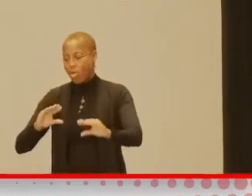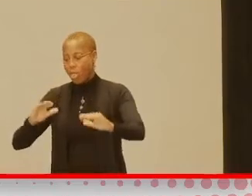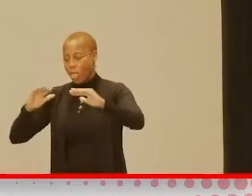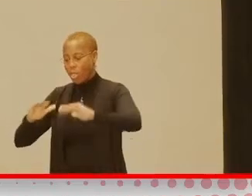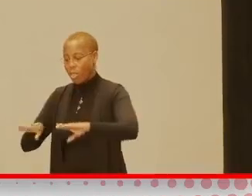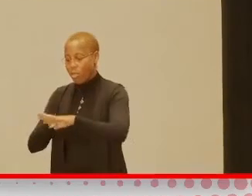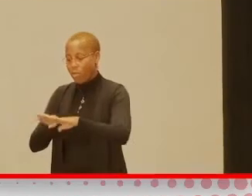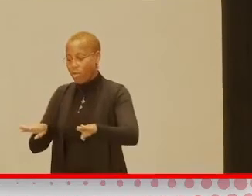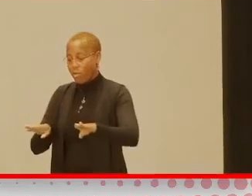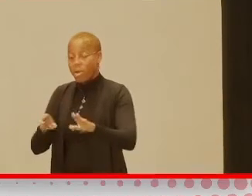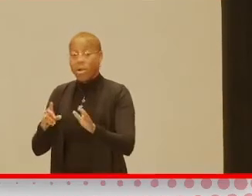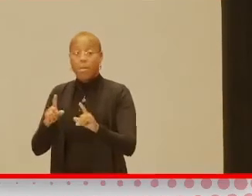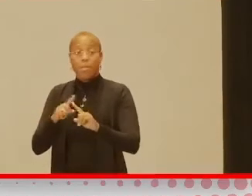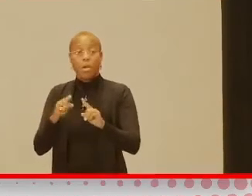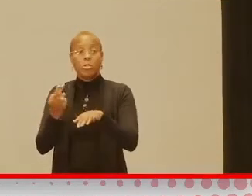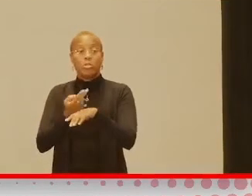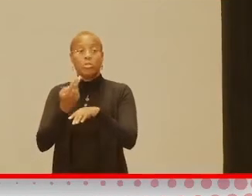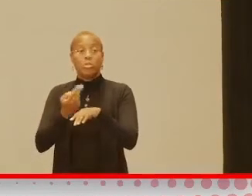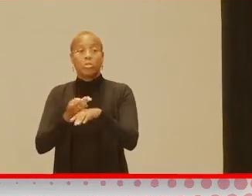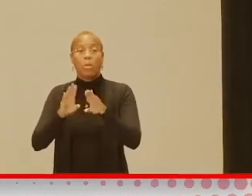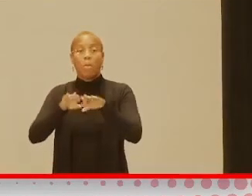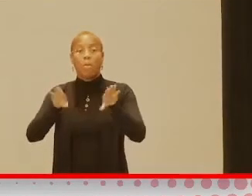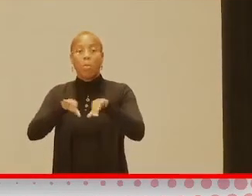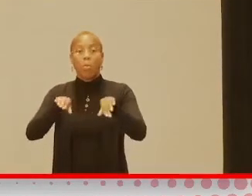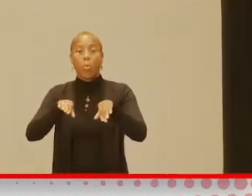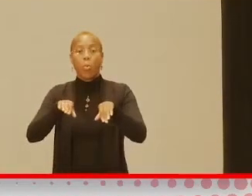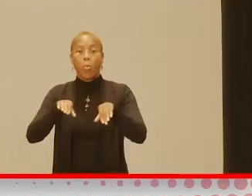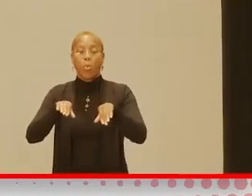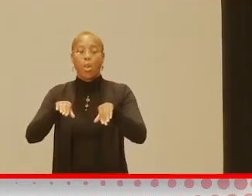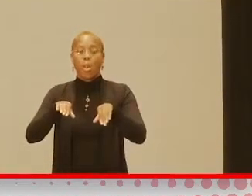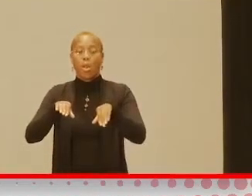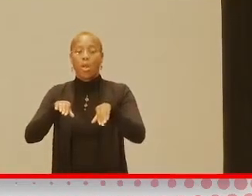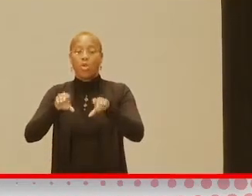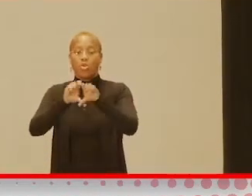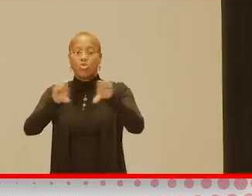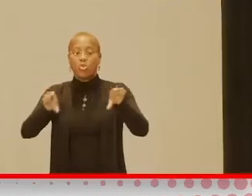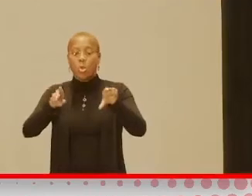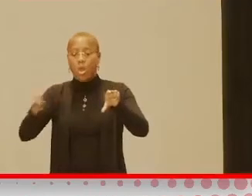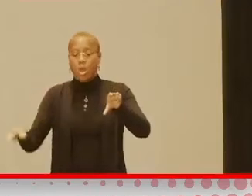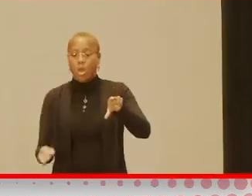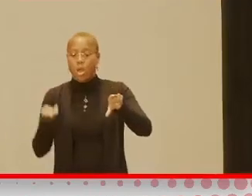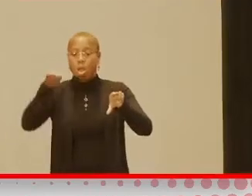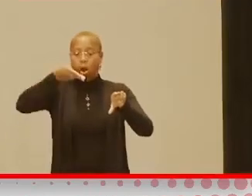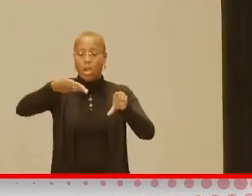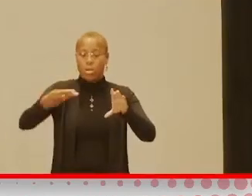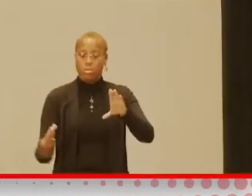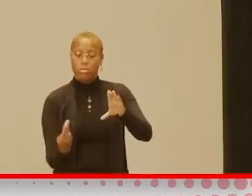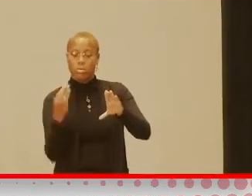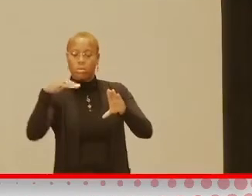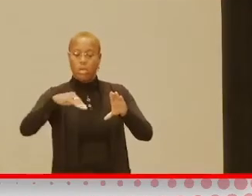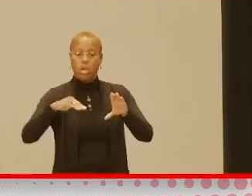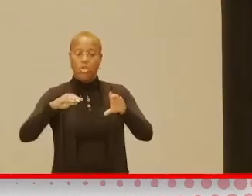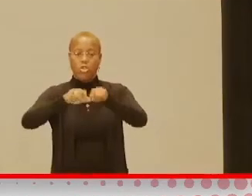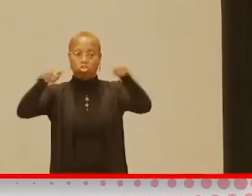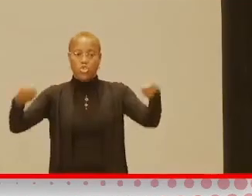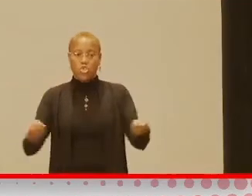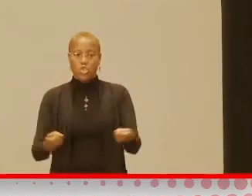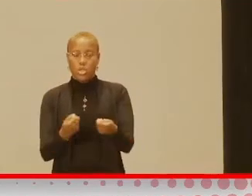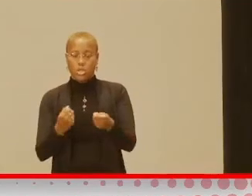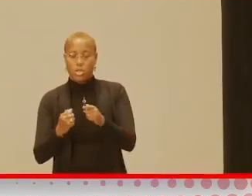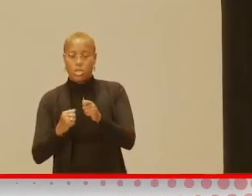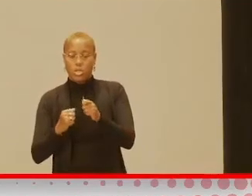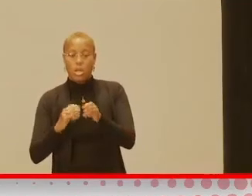good step, but using a pool noodle under a fitted sheet is a great idea. You can use more than one, too, you know, use a wall of